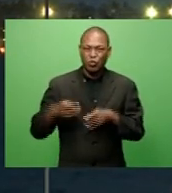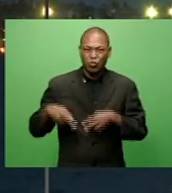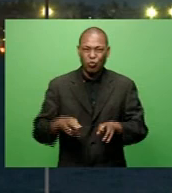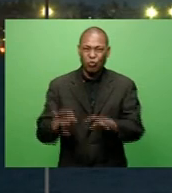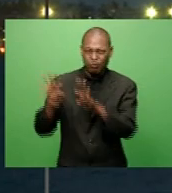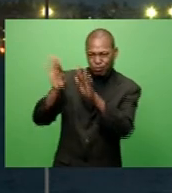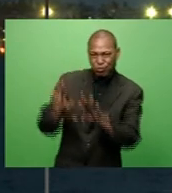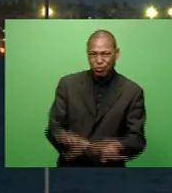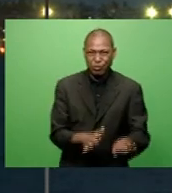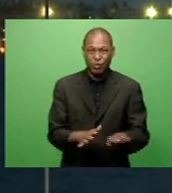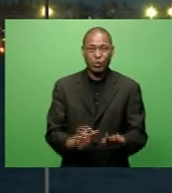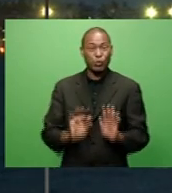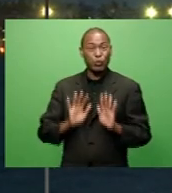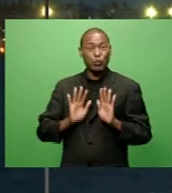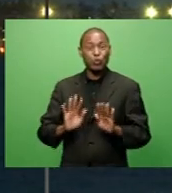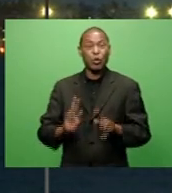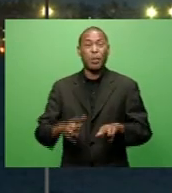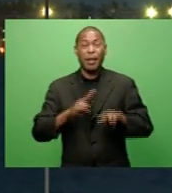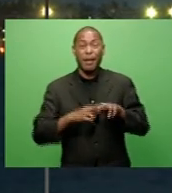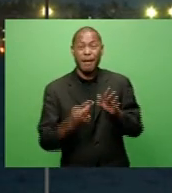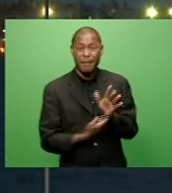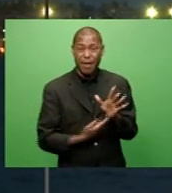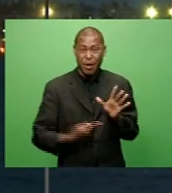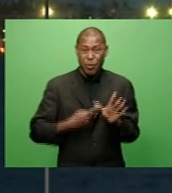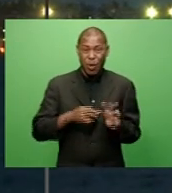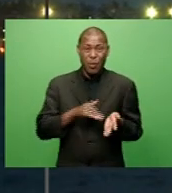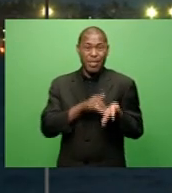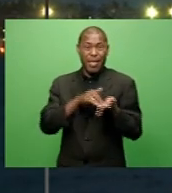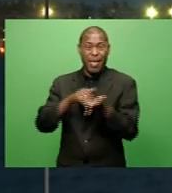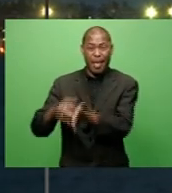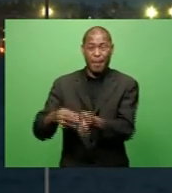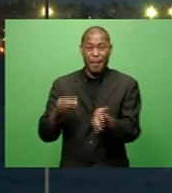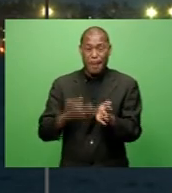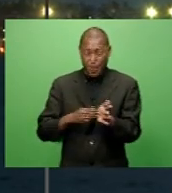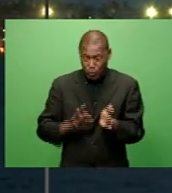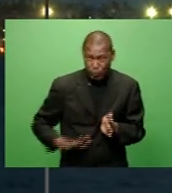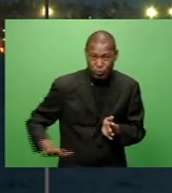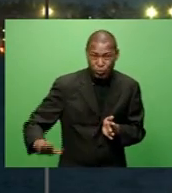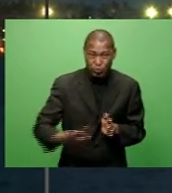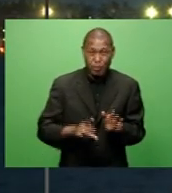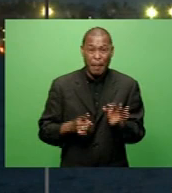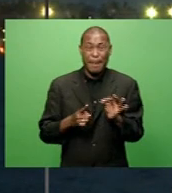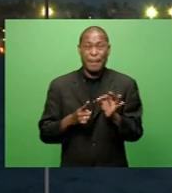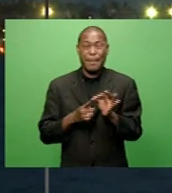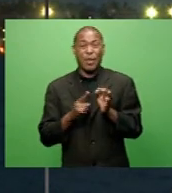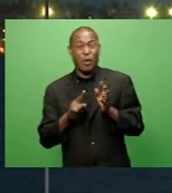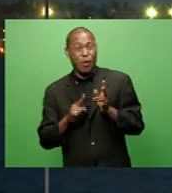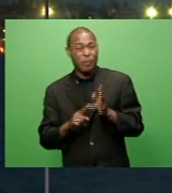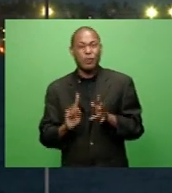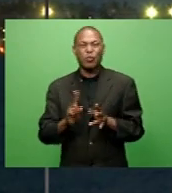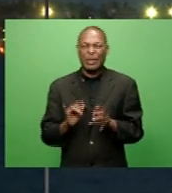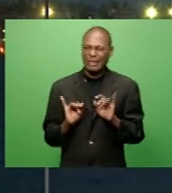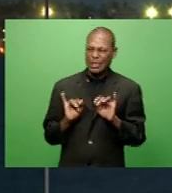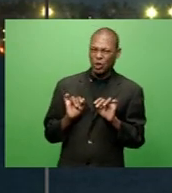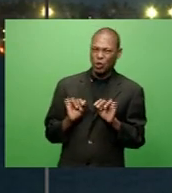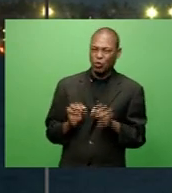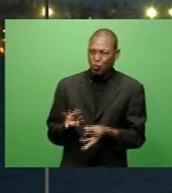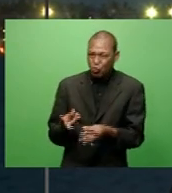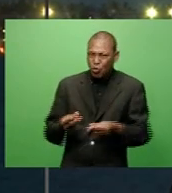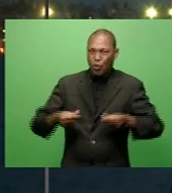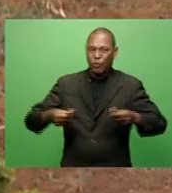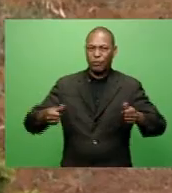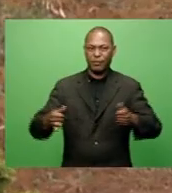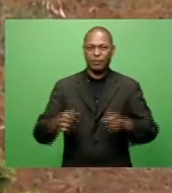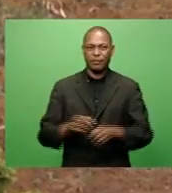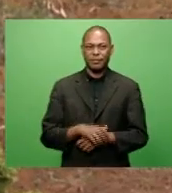work has been stopped while the Fiji Roads Authority, with the help of the Madhuwata Provincial Office, sorts out the issue. Eleanor Turangai View has more.